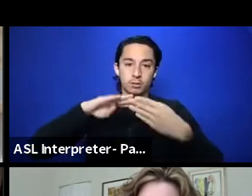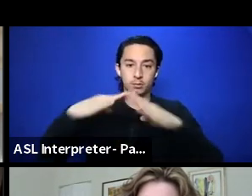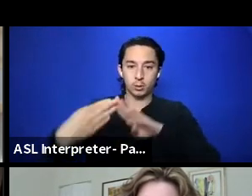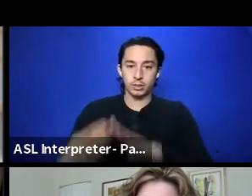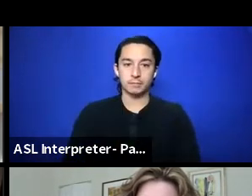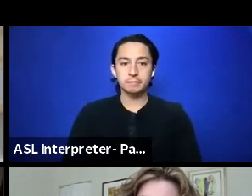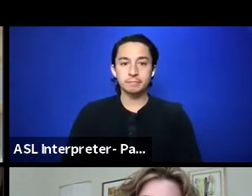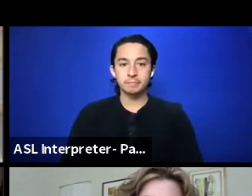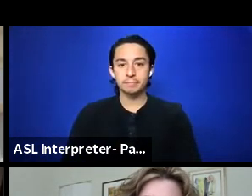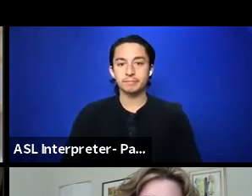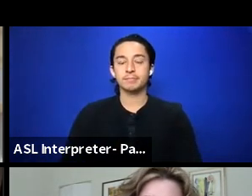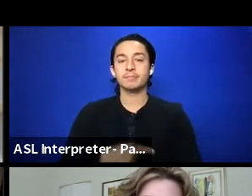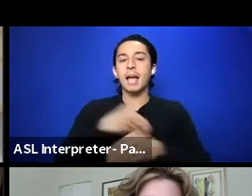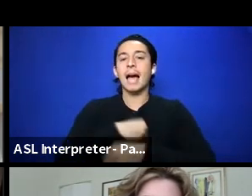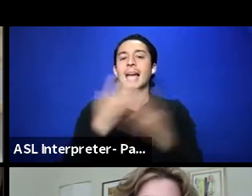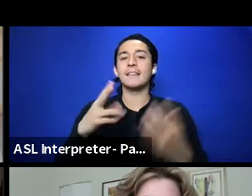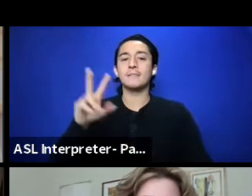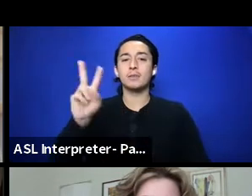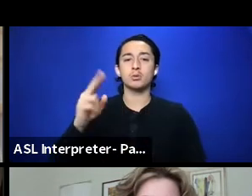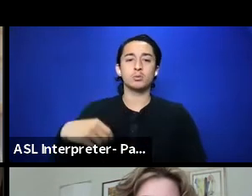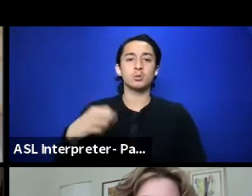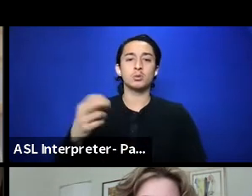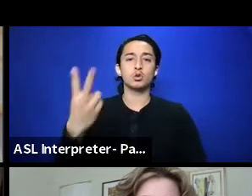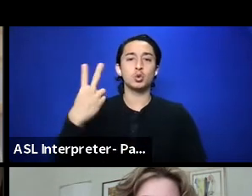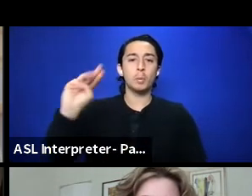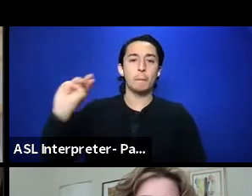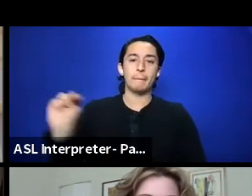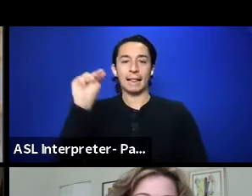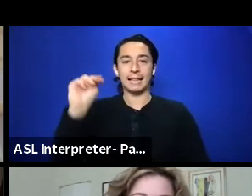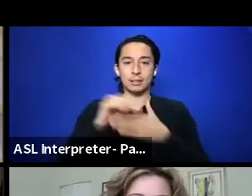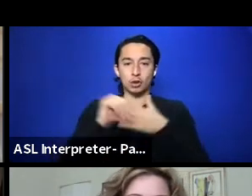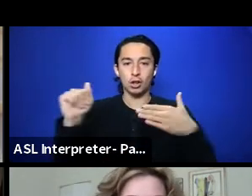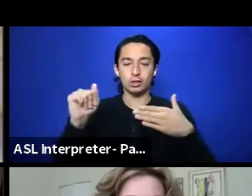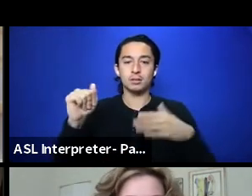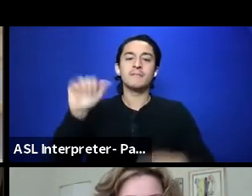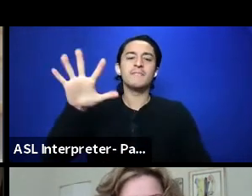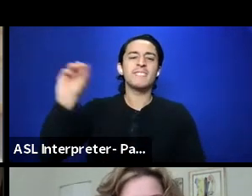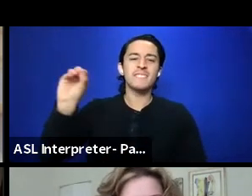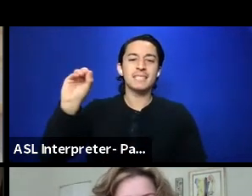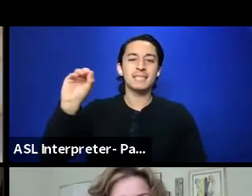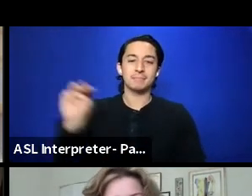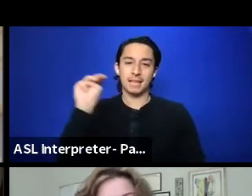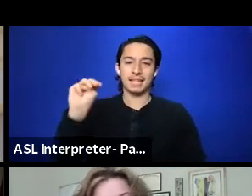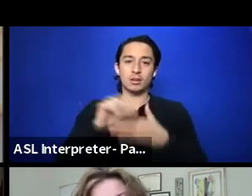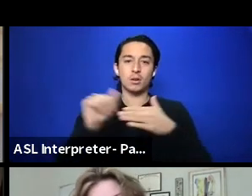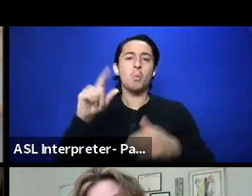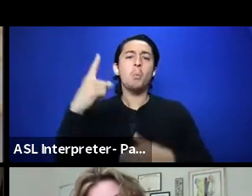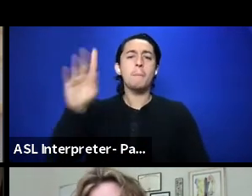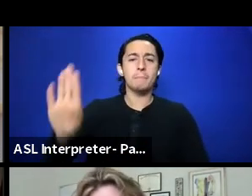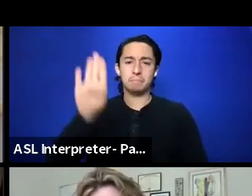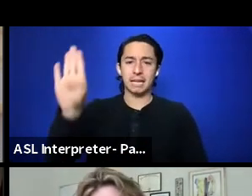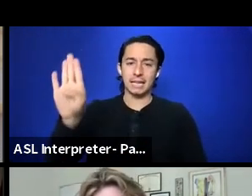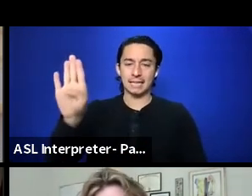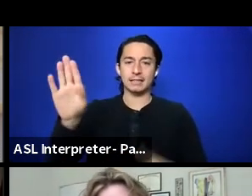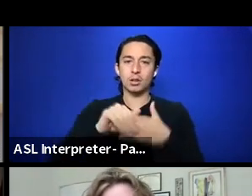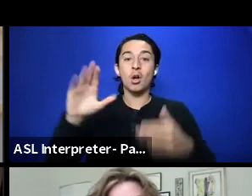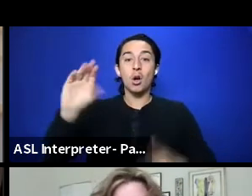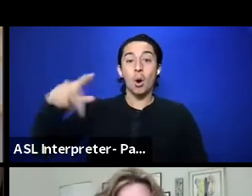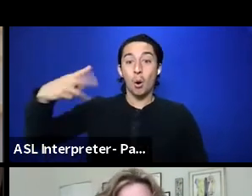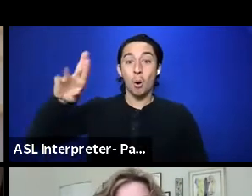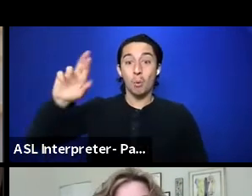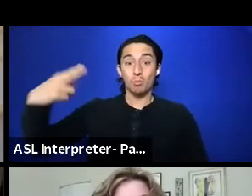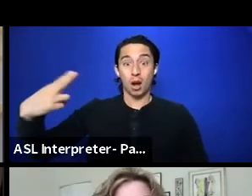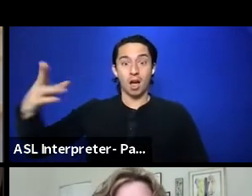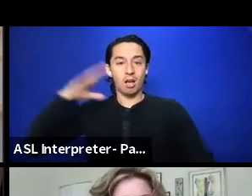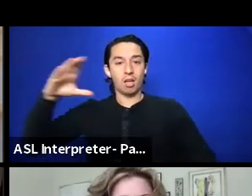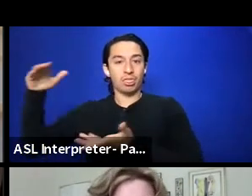I gave you $10 million, you're not an option, not an issue anymore. $50 million, billion maybe. Oprah's funding you, how about that?